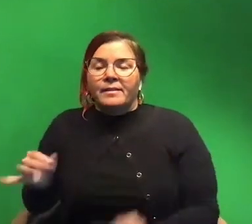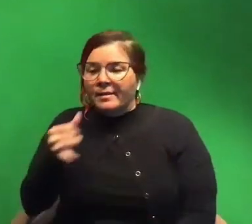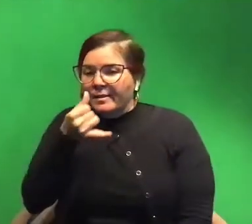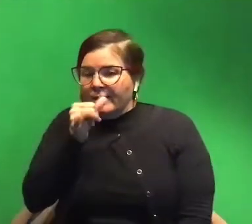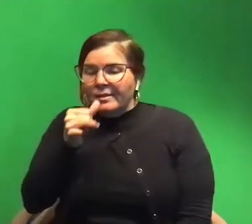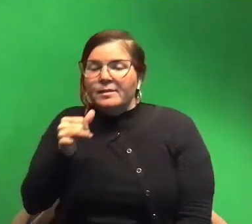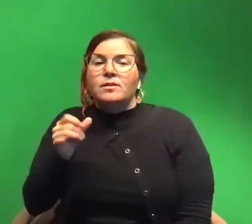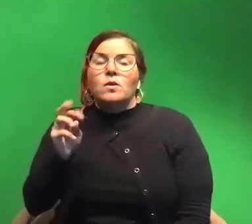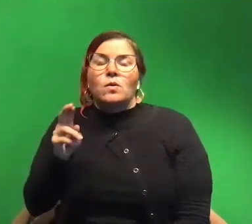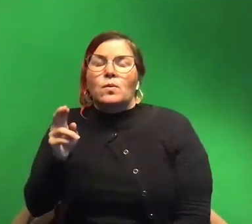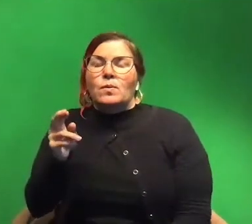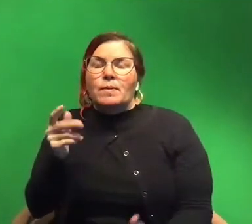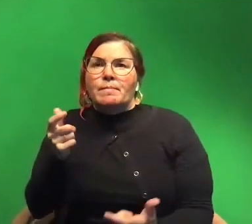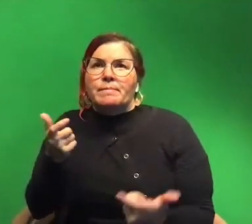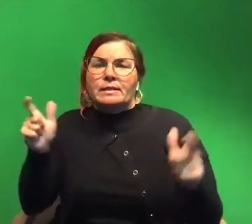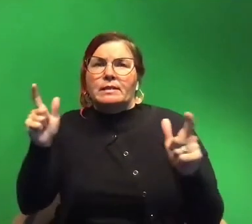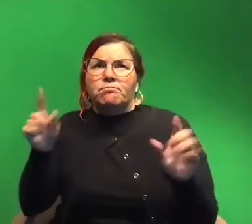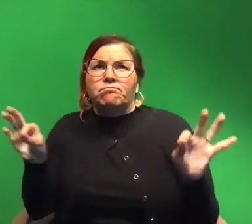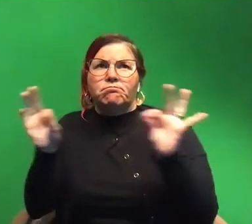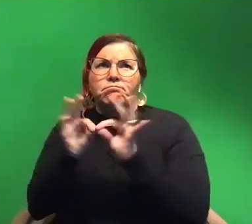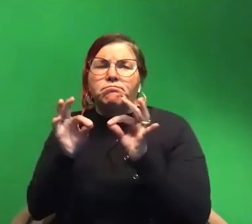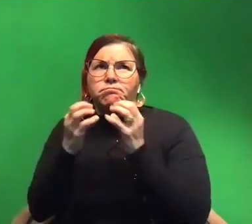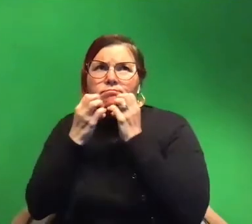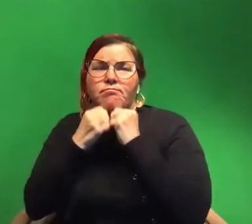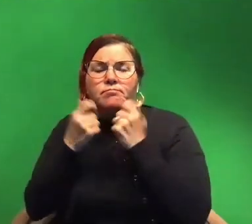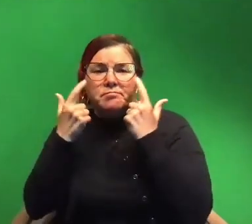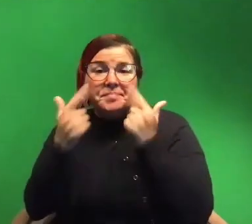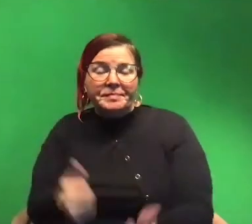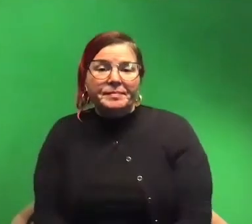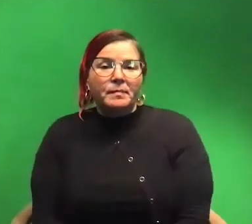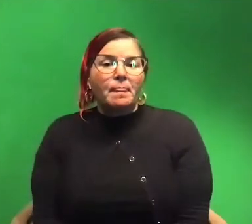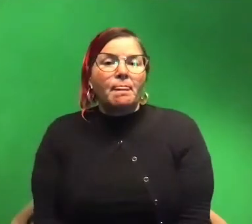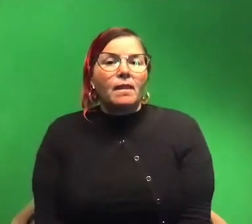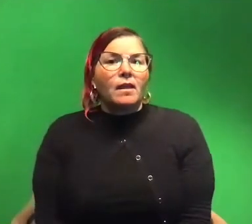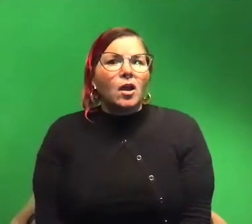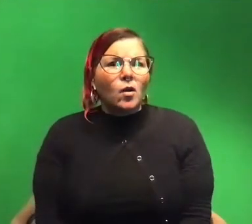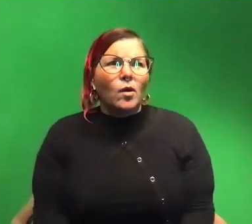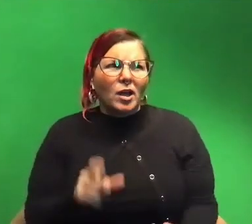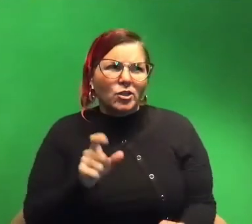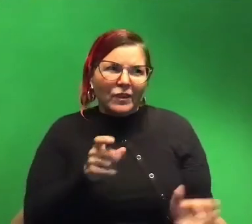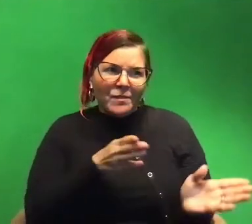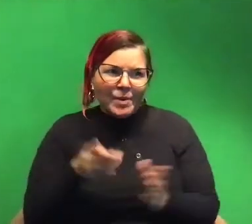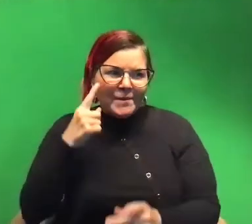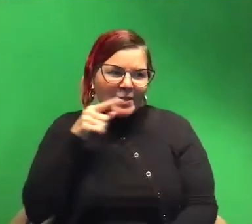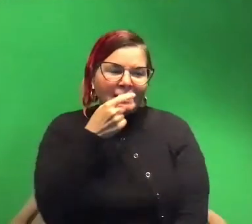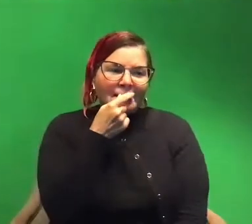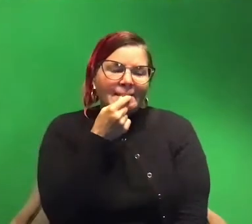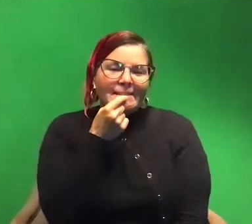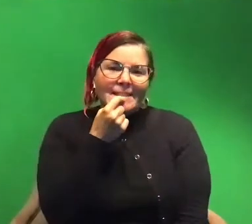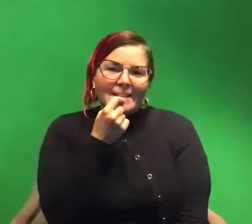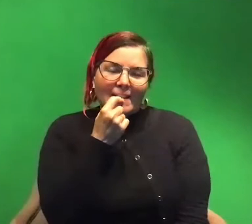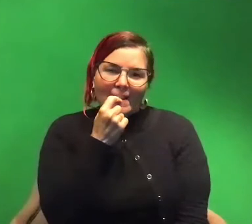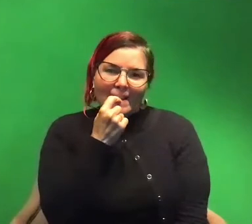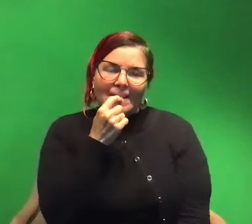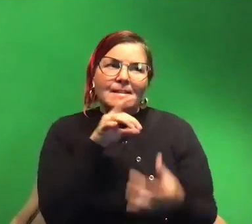or like big picture important as you'd like oh gosh i wish i had prepped um in